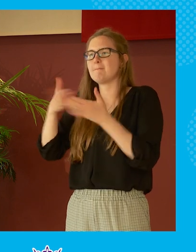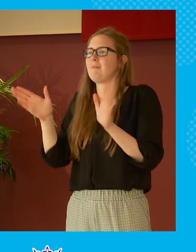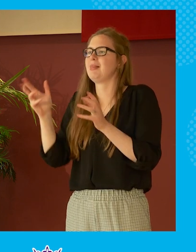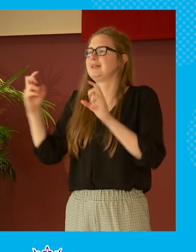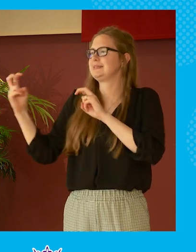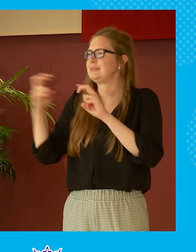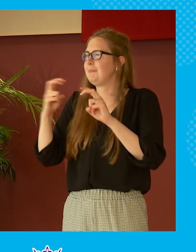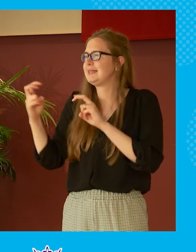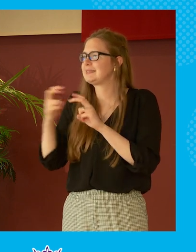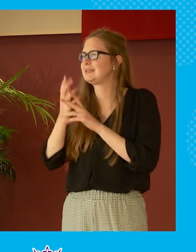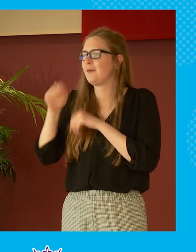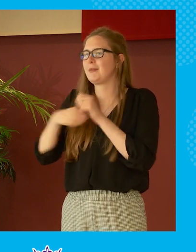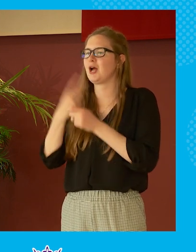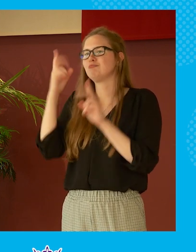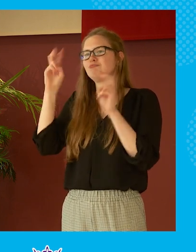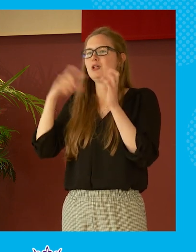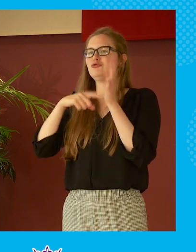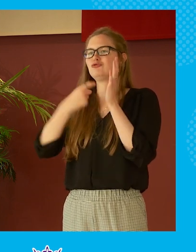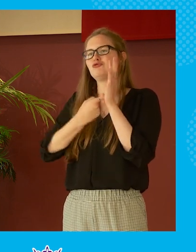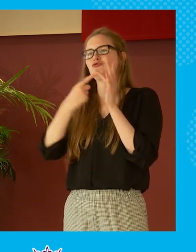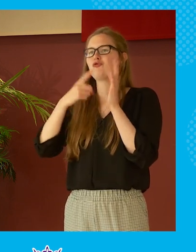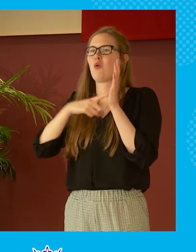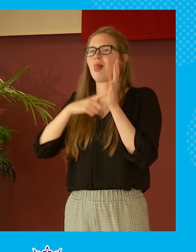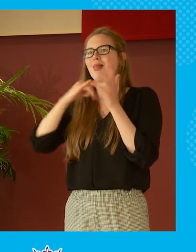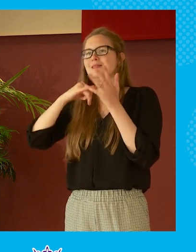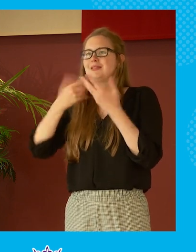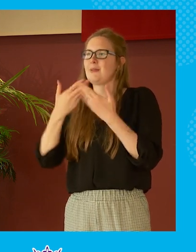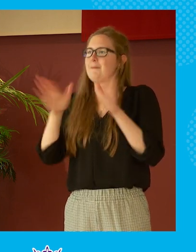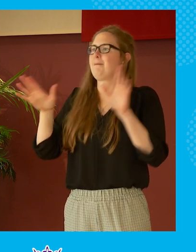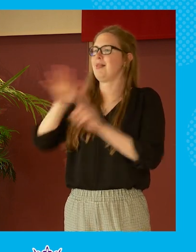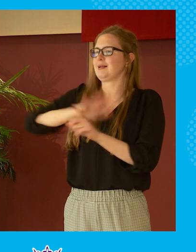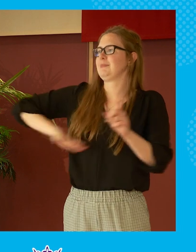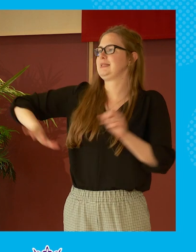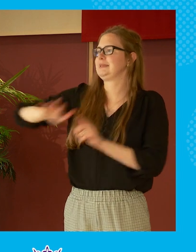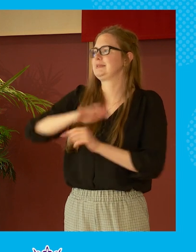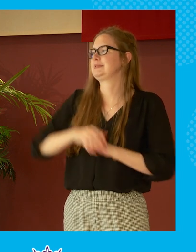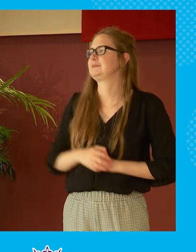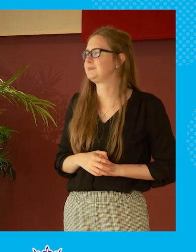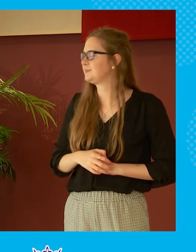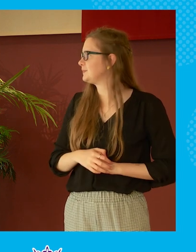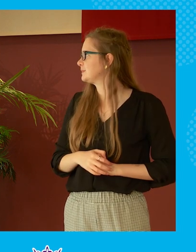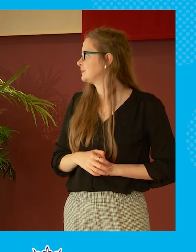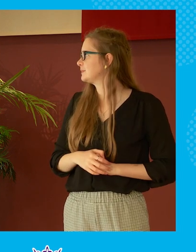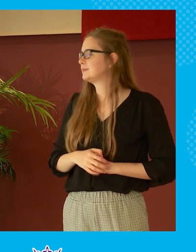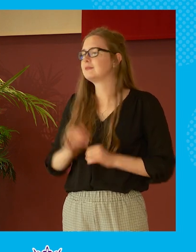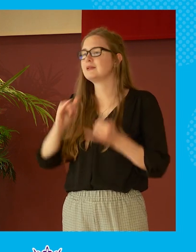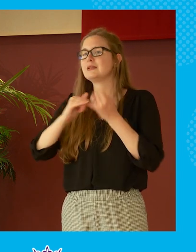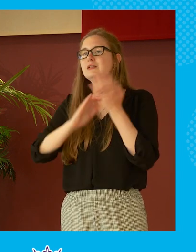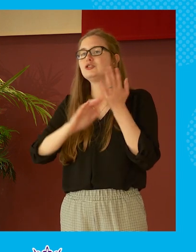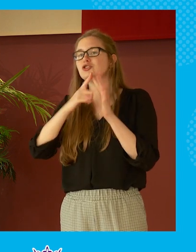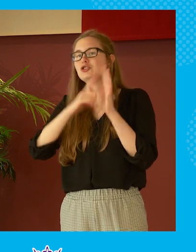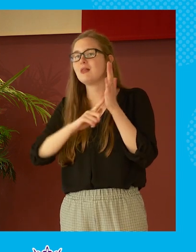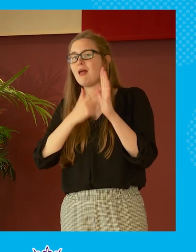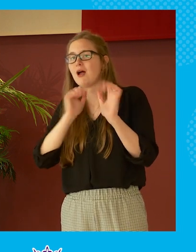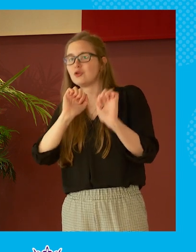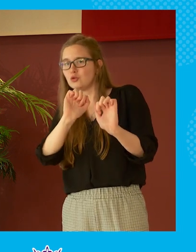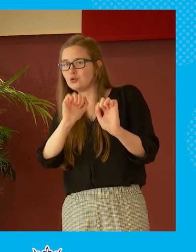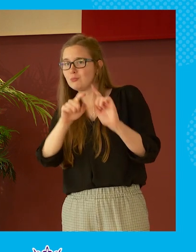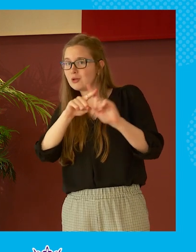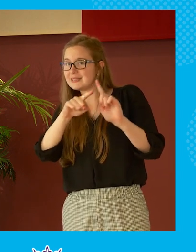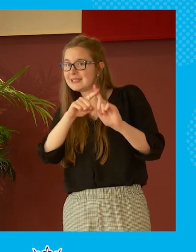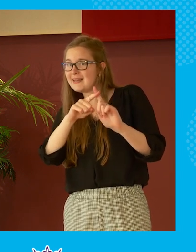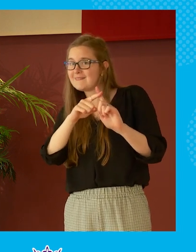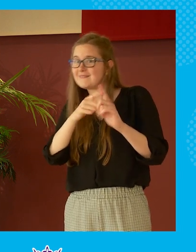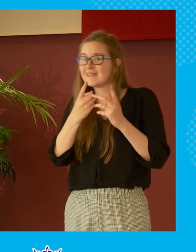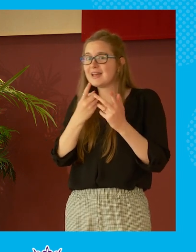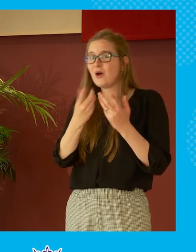trolls essentially in in in the public arena shula are you uh an optimist do you think the genie can be put back in the bottle do you